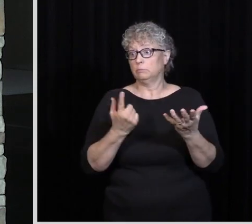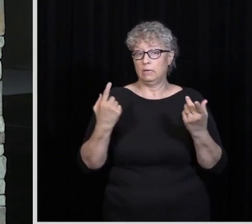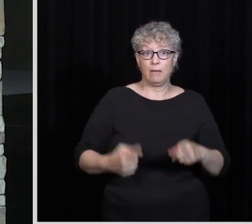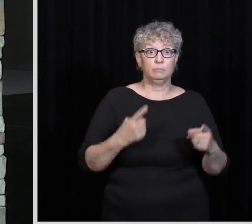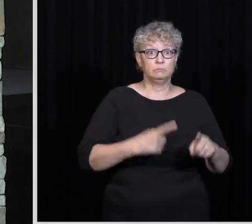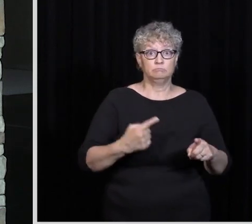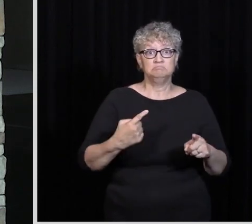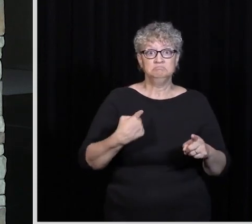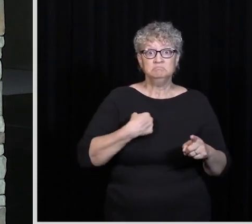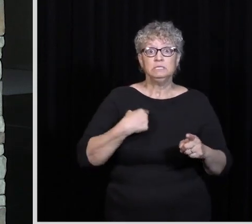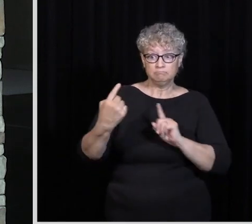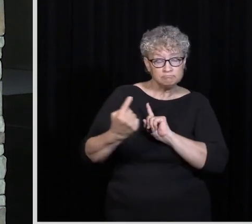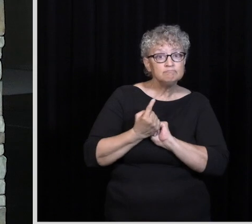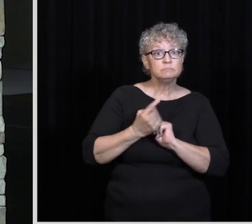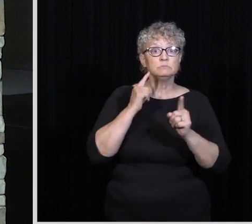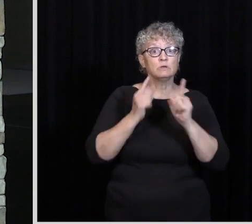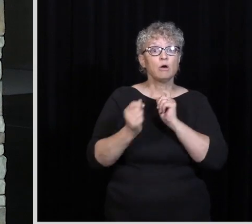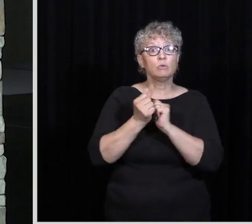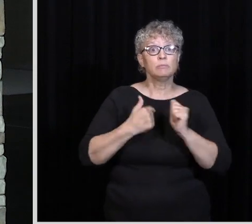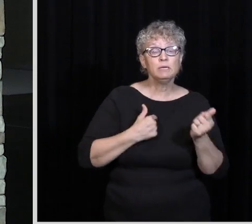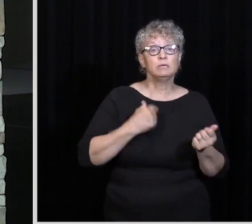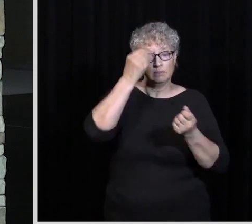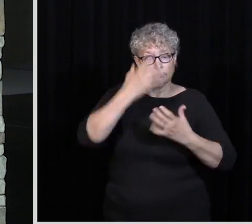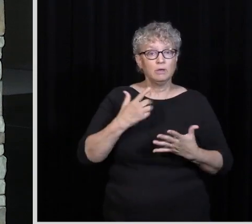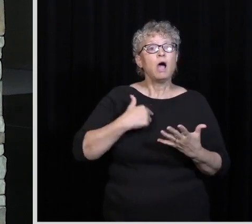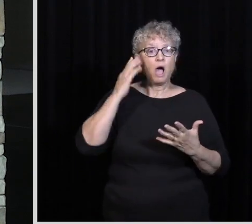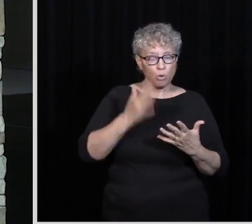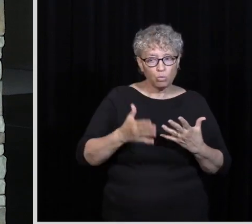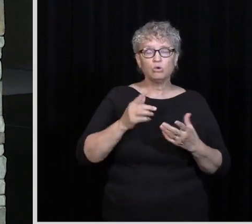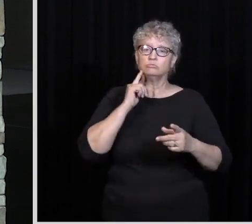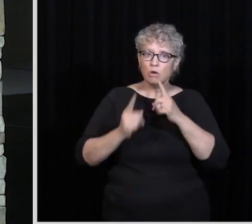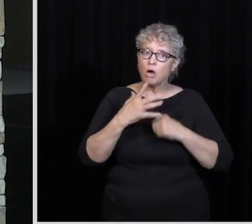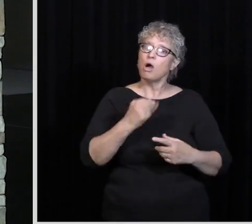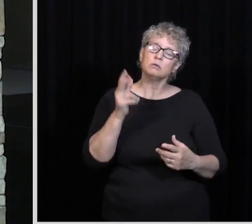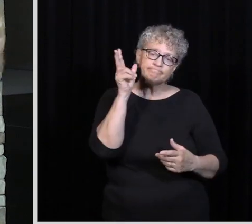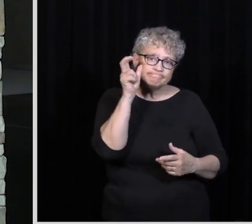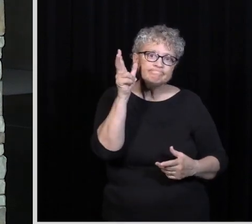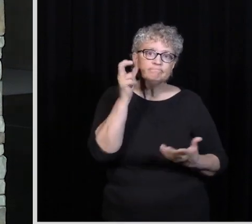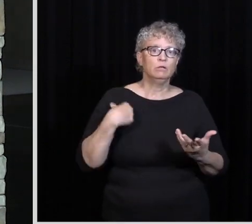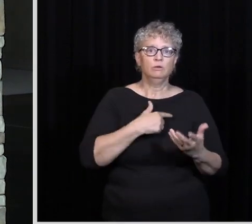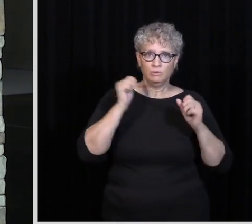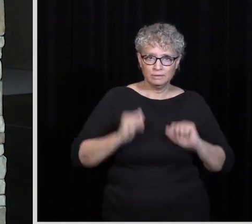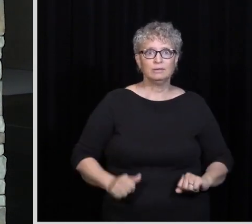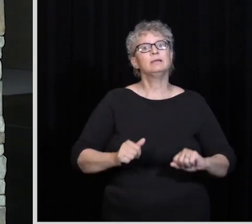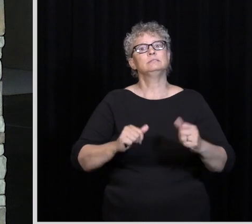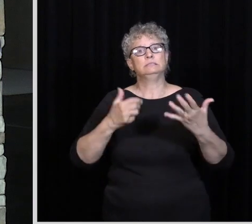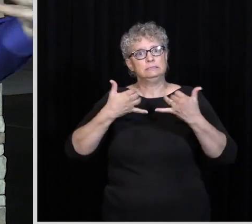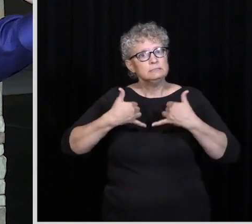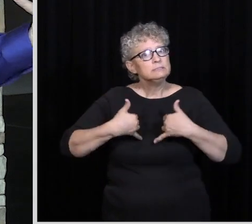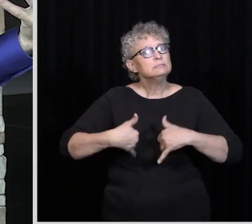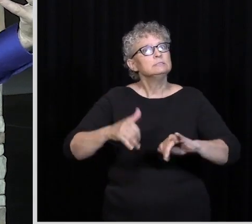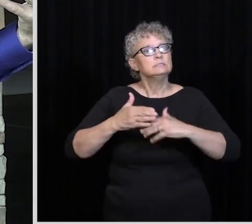I'm the guy to talk to. So come talk to me and just let me know, and I will talk to you, work with you. I will listen, and we'll get to it together because